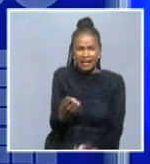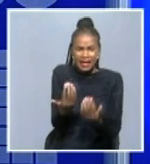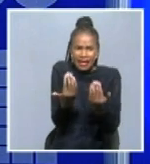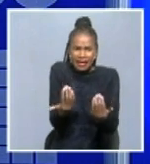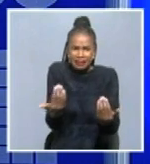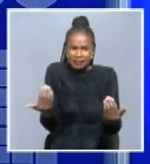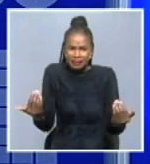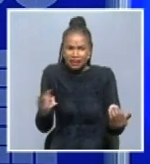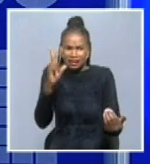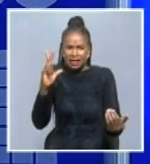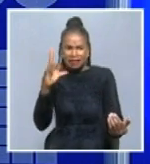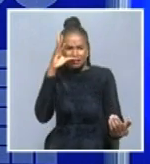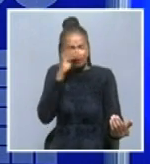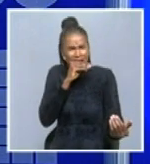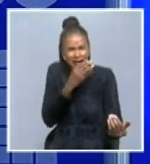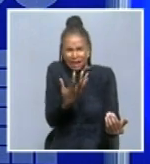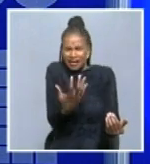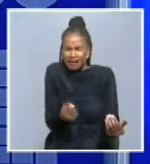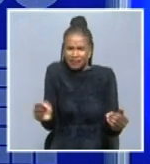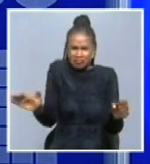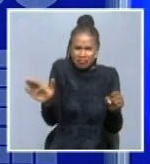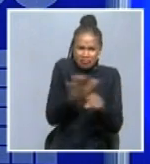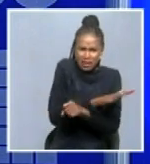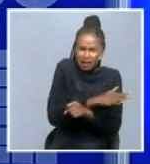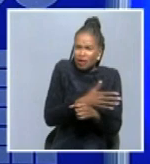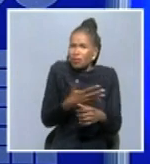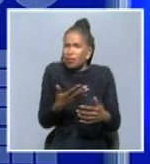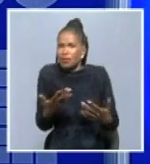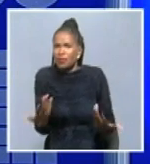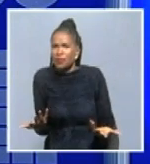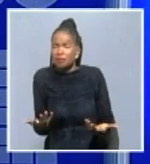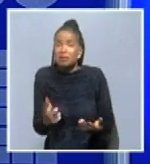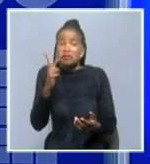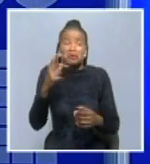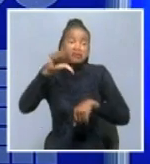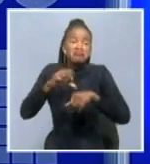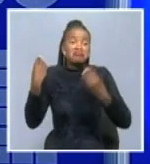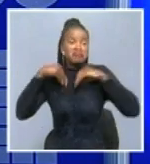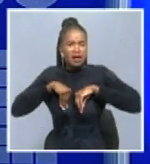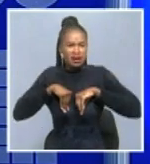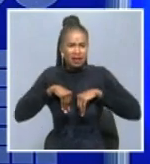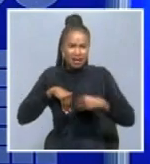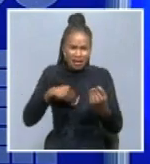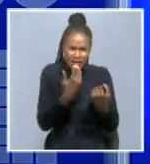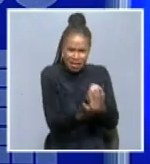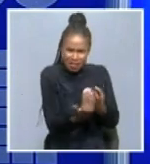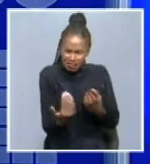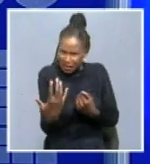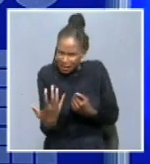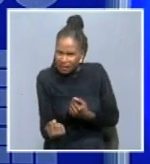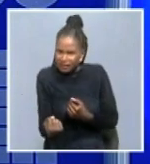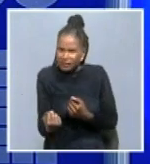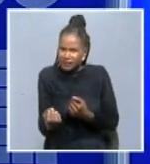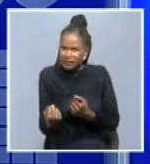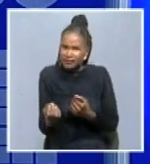available to accommodate those that are tested positive and possibly more than could be